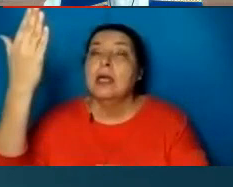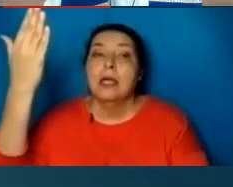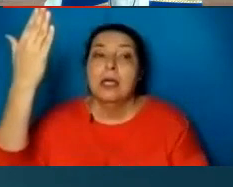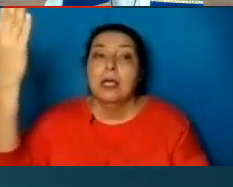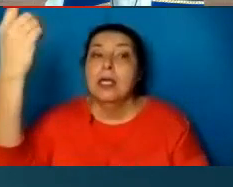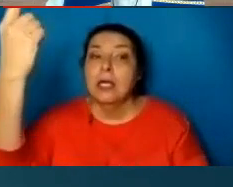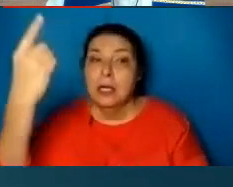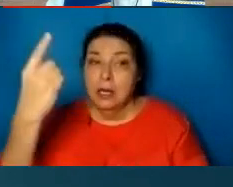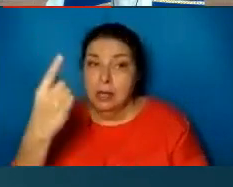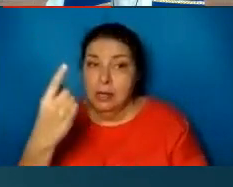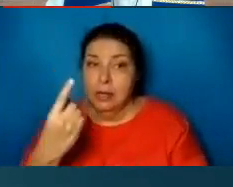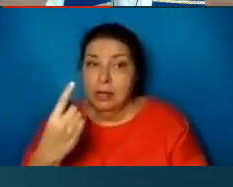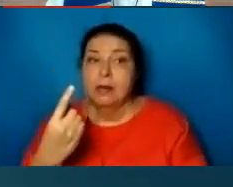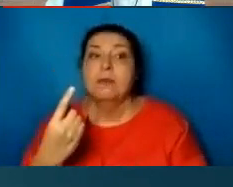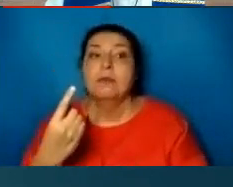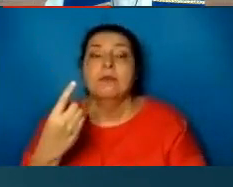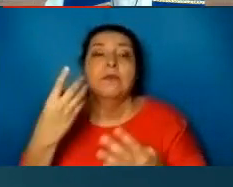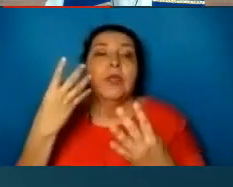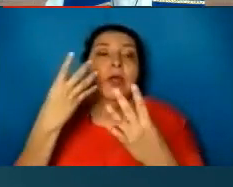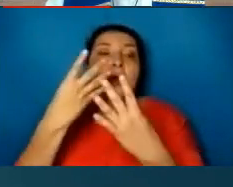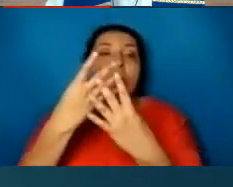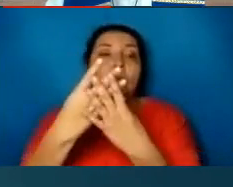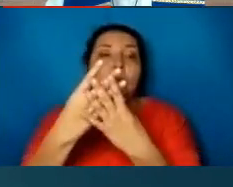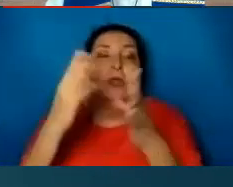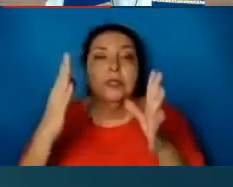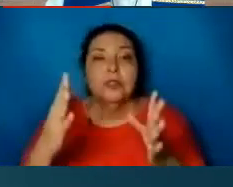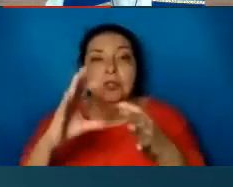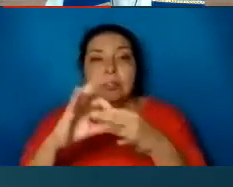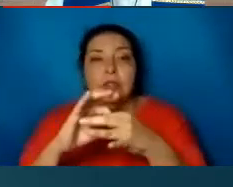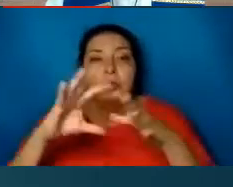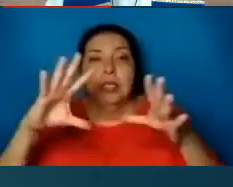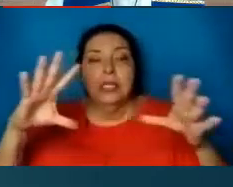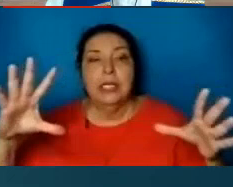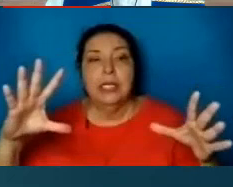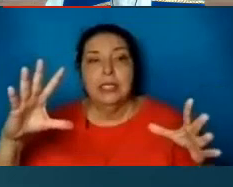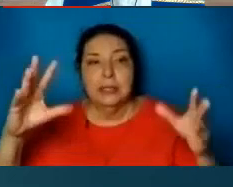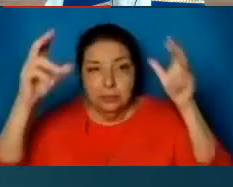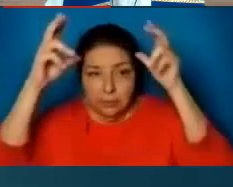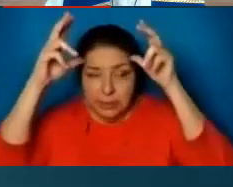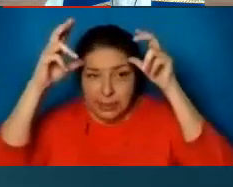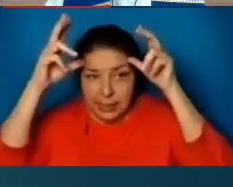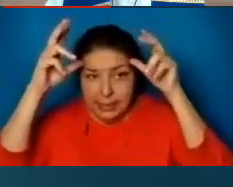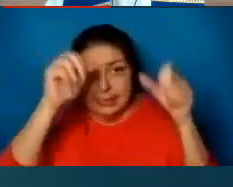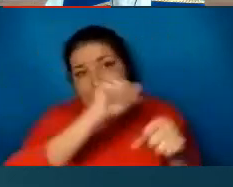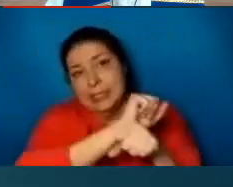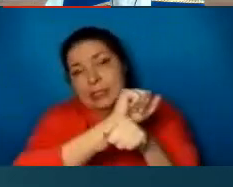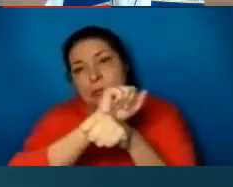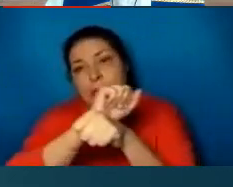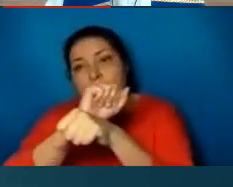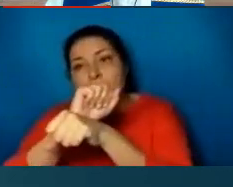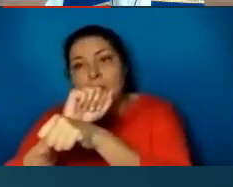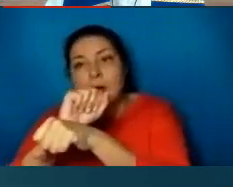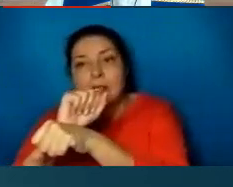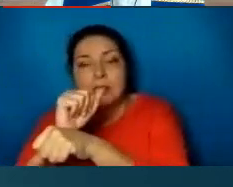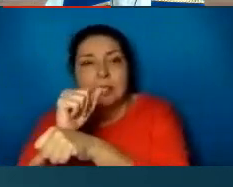In Christmas to be me, in Satan's